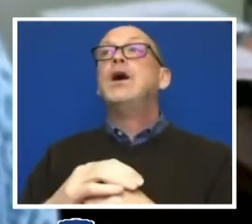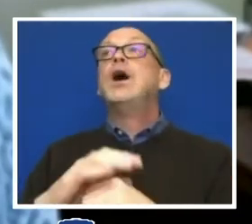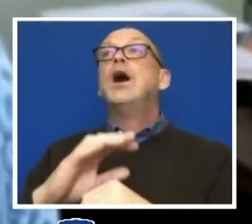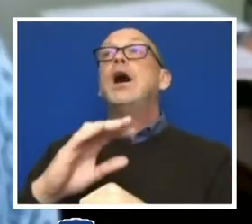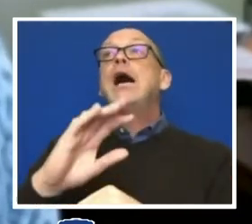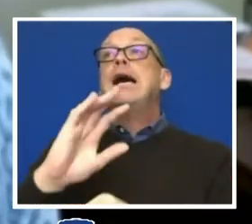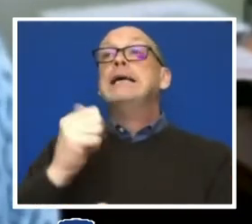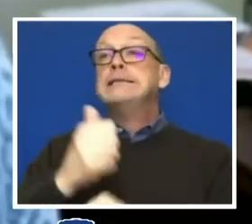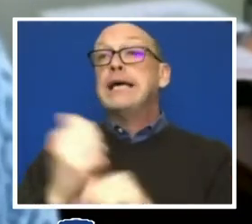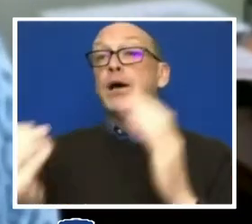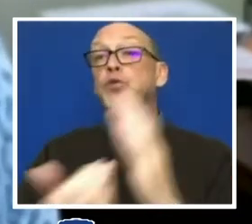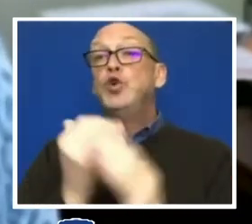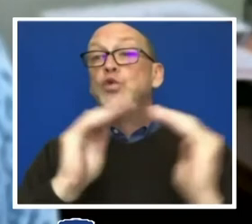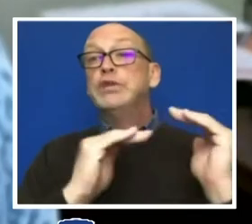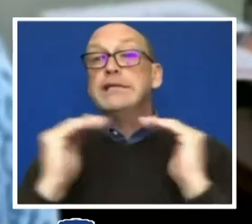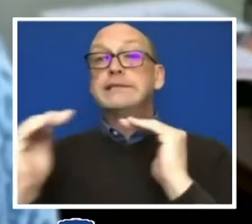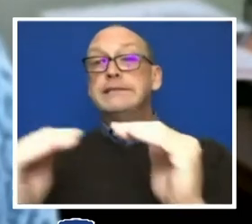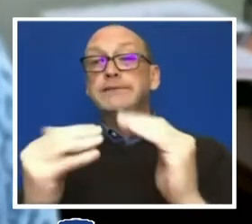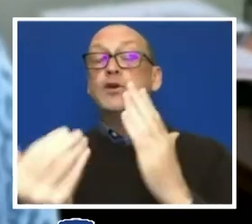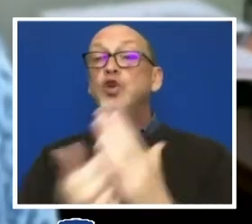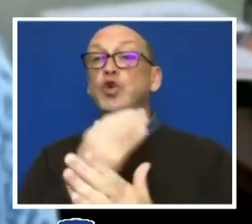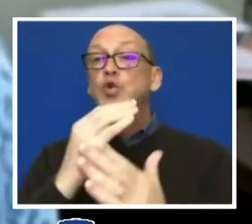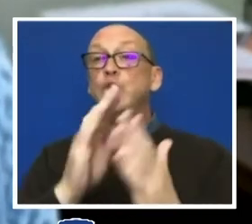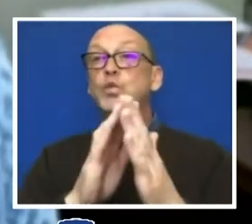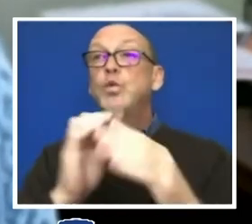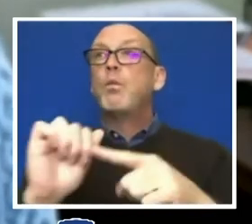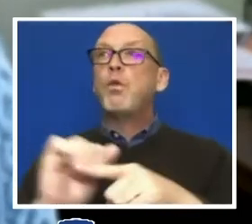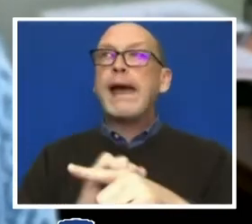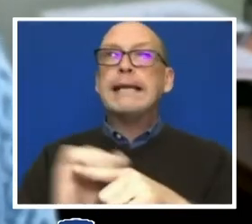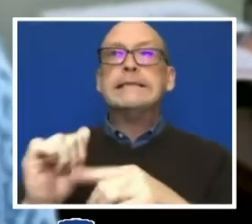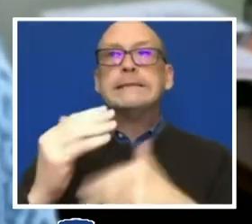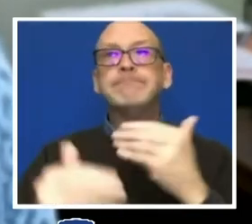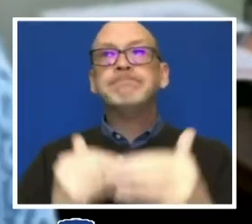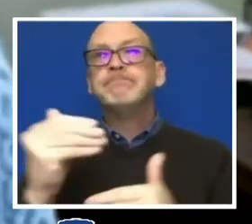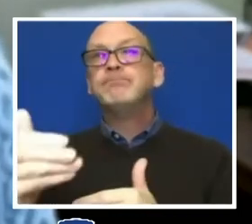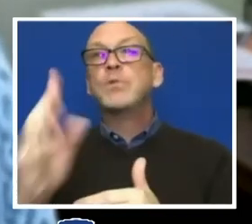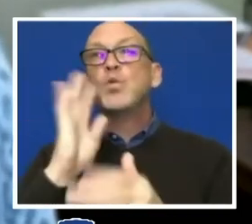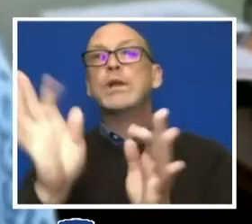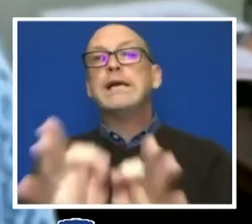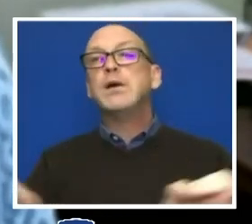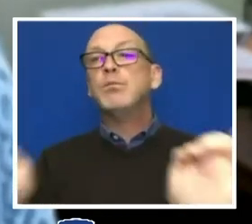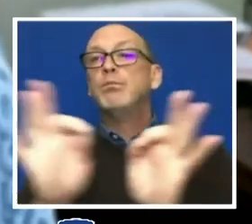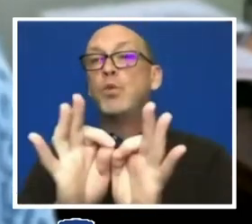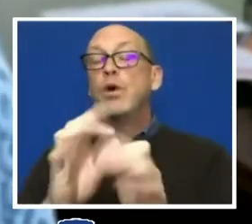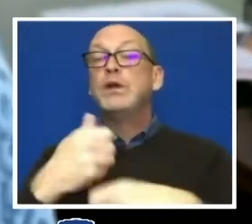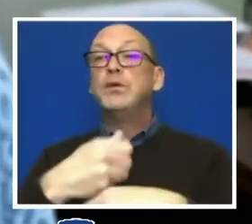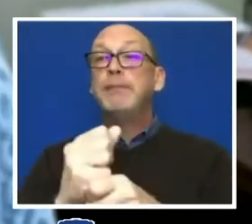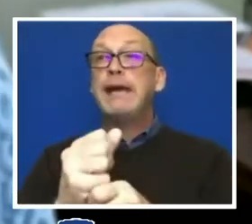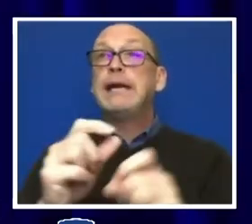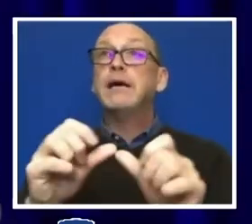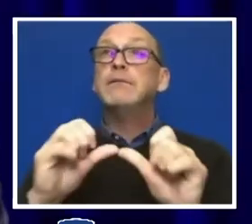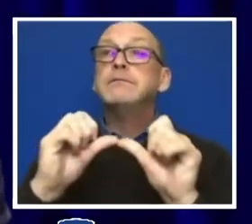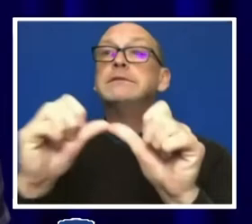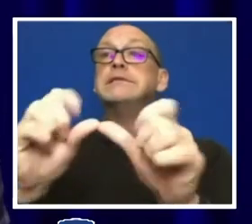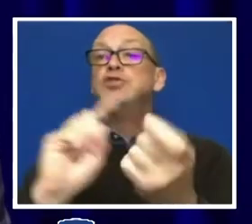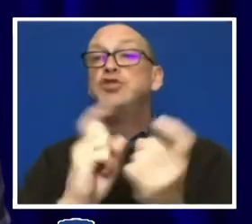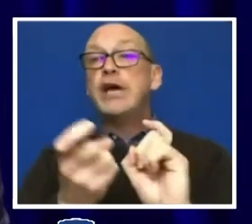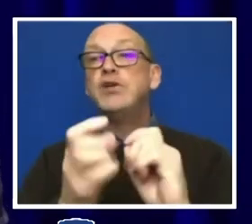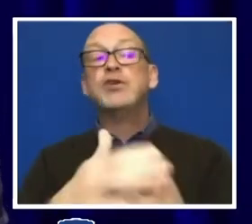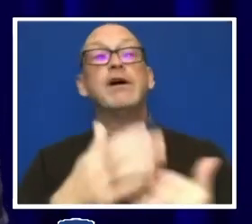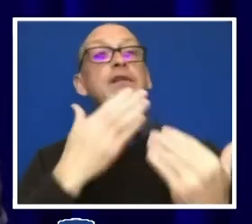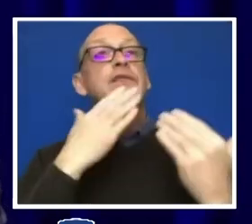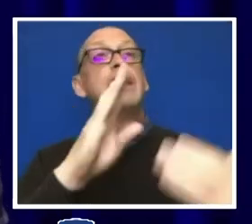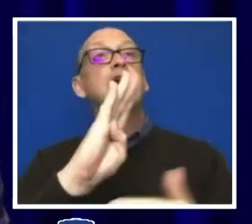and restorative practices are important tools in making this lasting change. Thank you, Beth. Could you